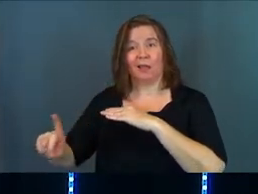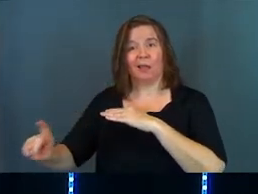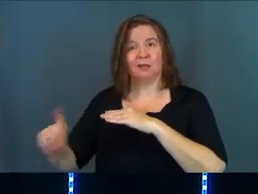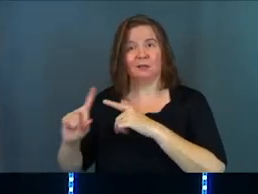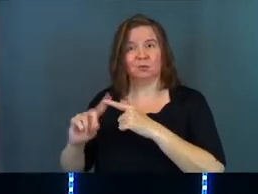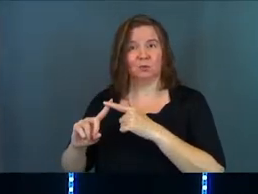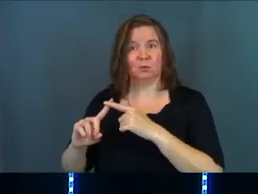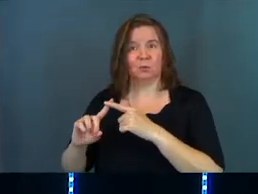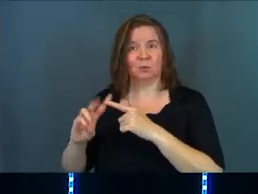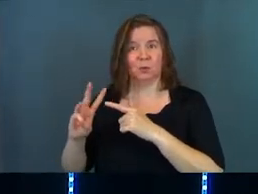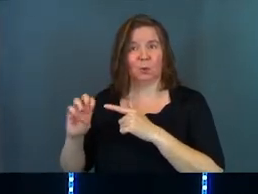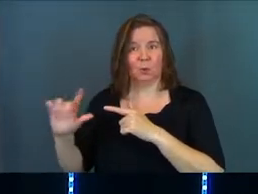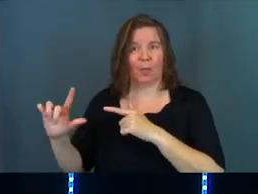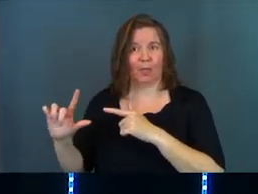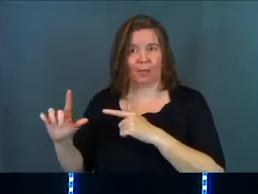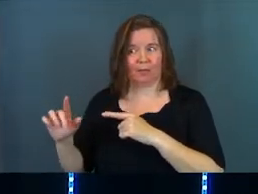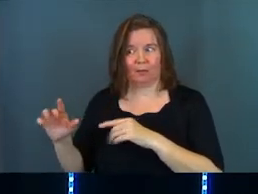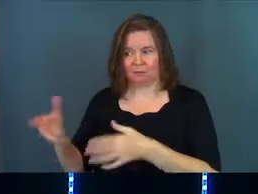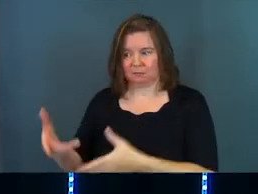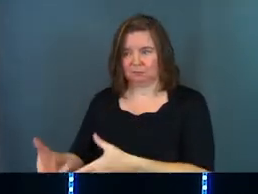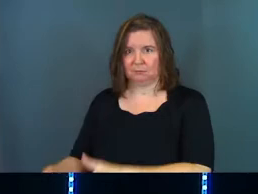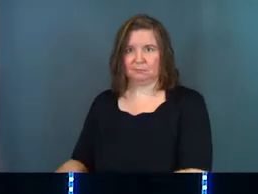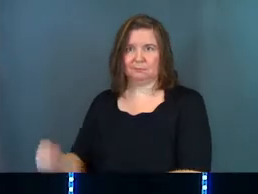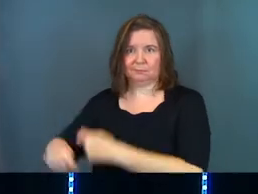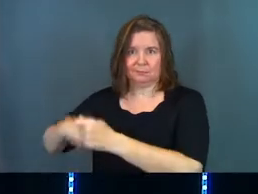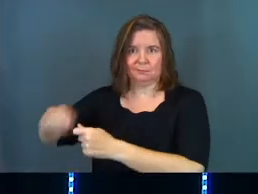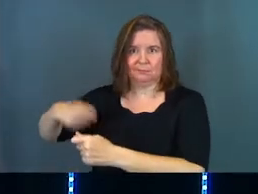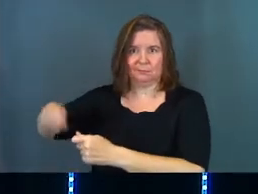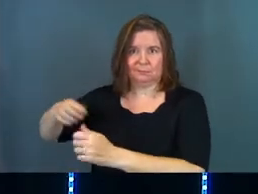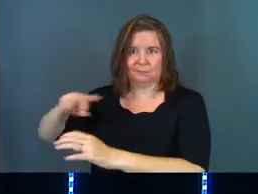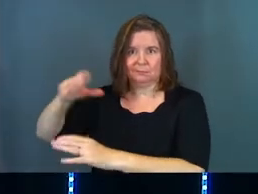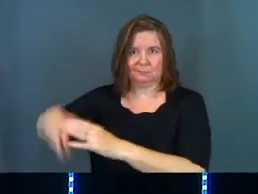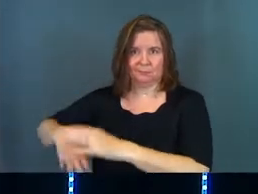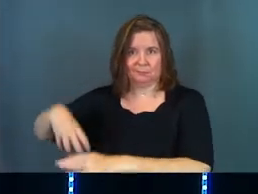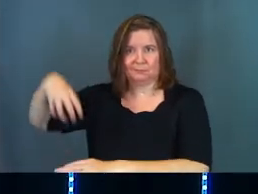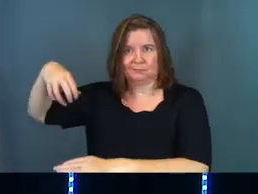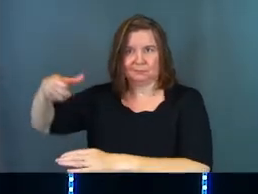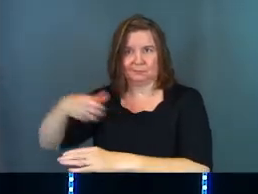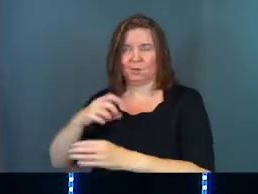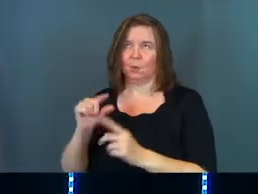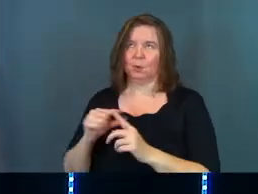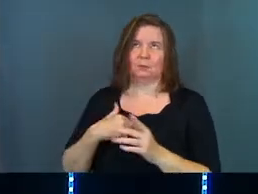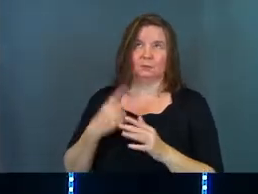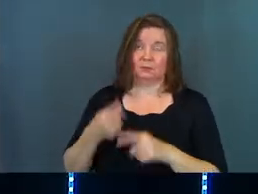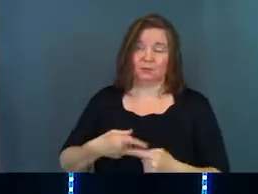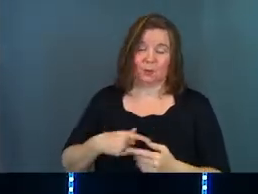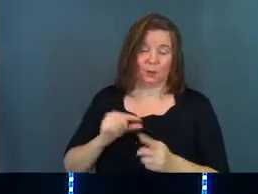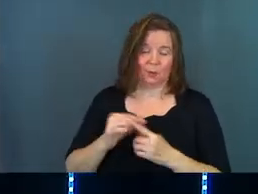you know, wherever the water is? Well, thank you. Words, words today.